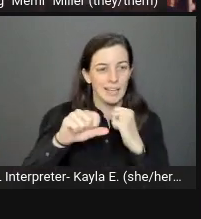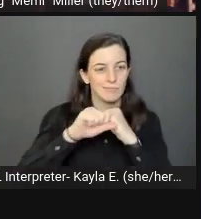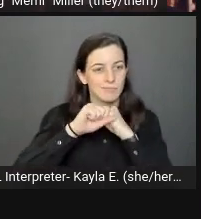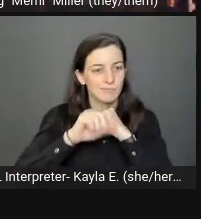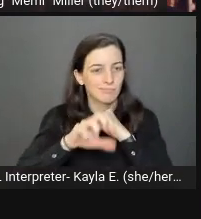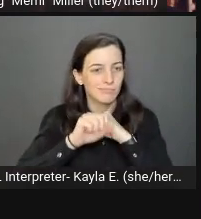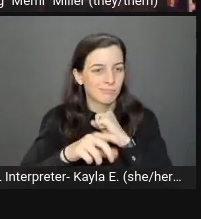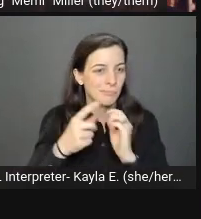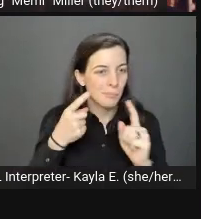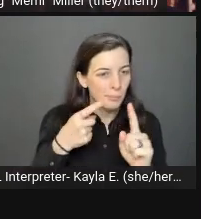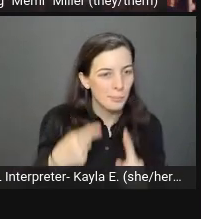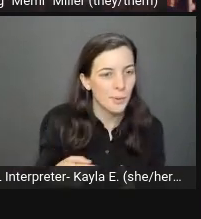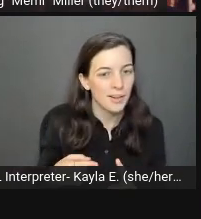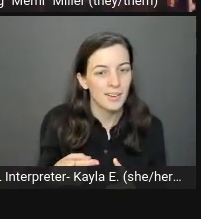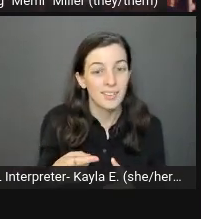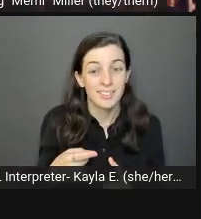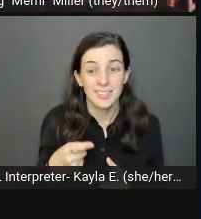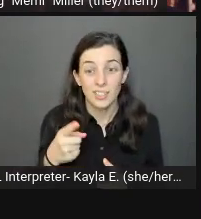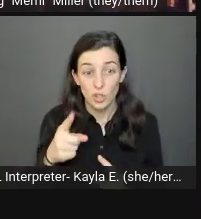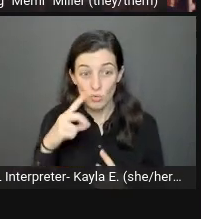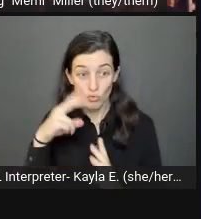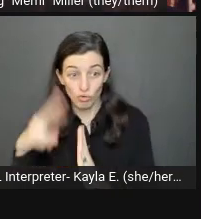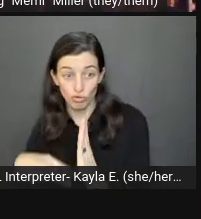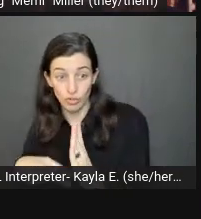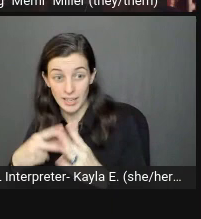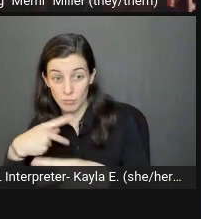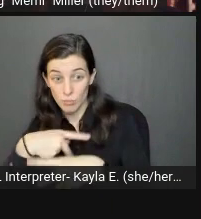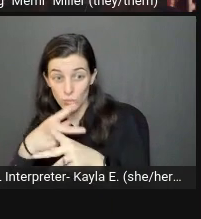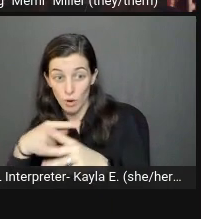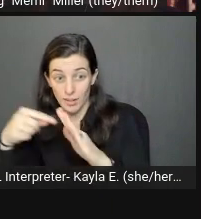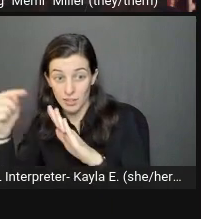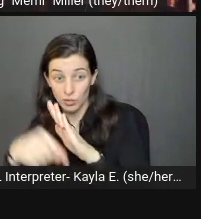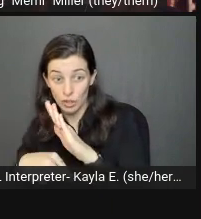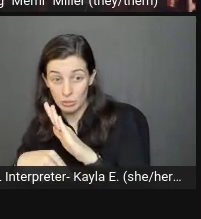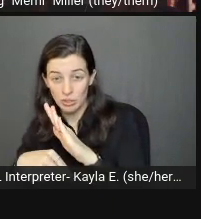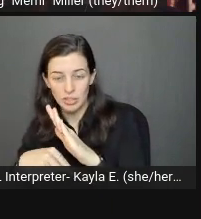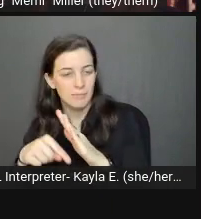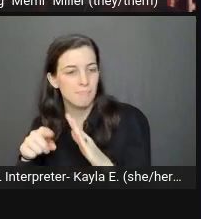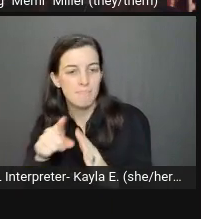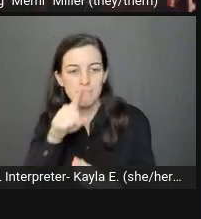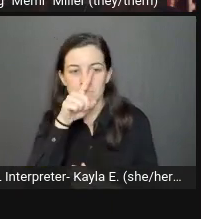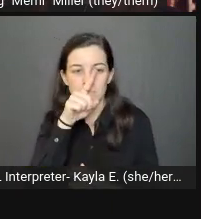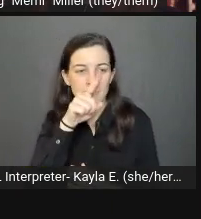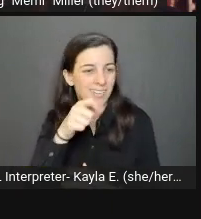rarely include components. E-commerce owners generally assume would be visually deduced.